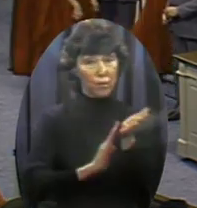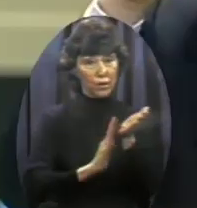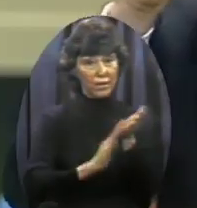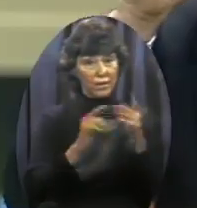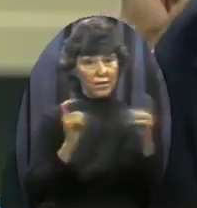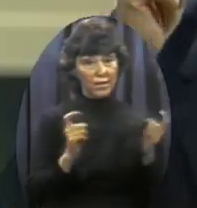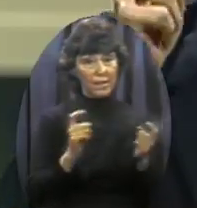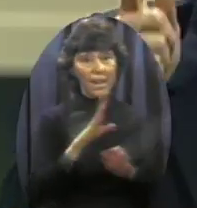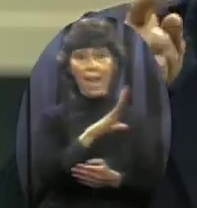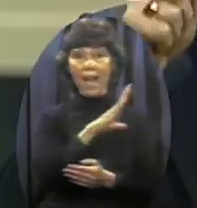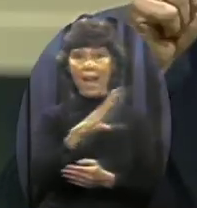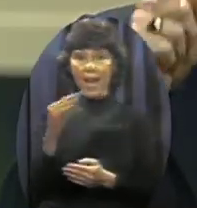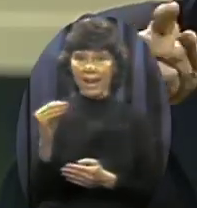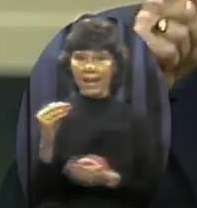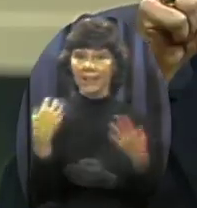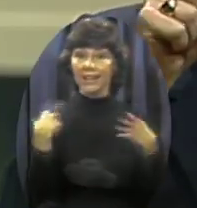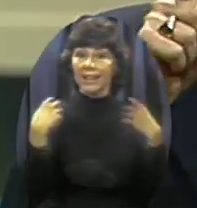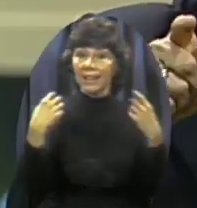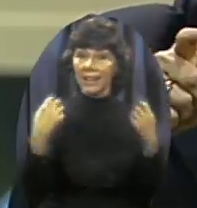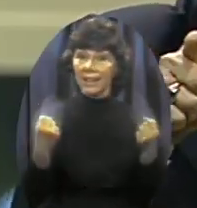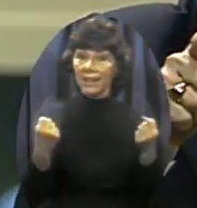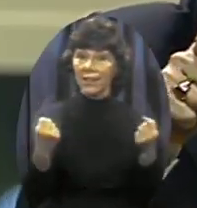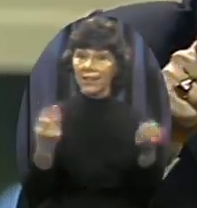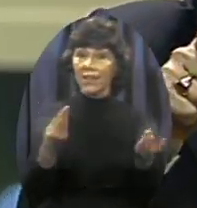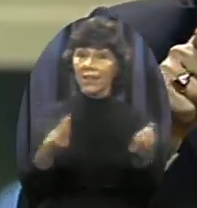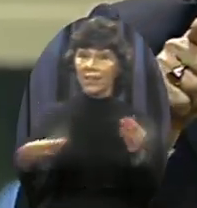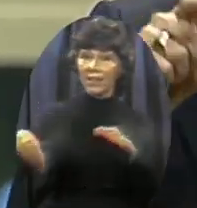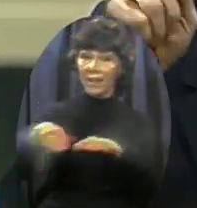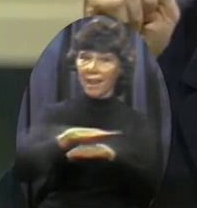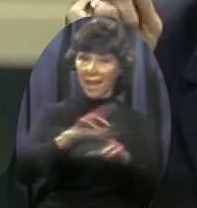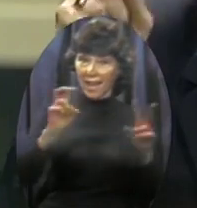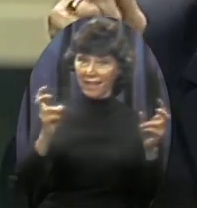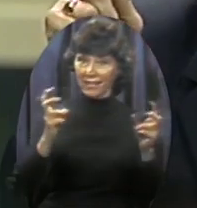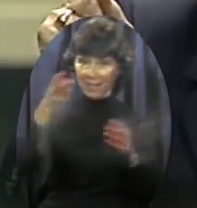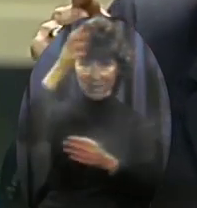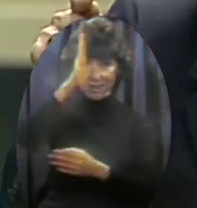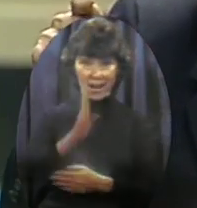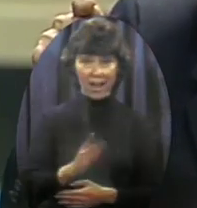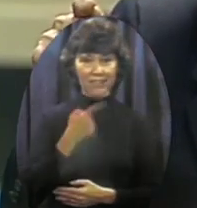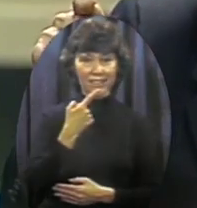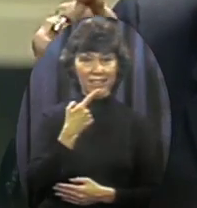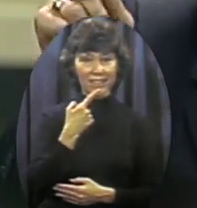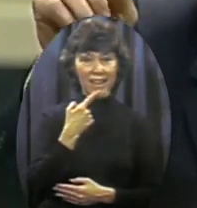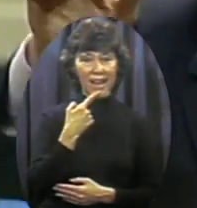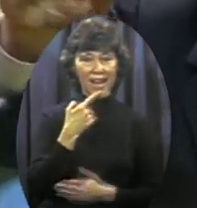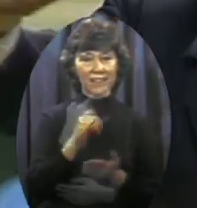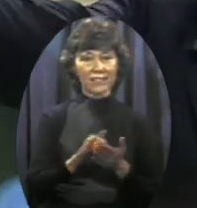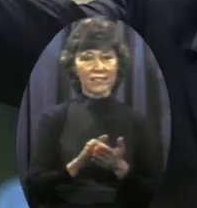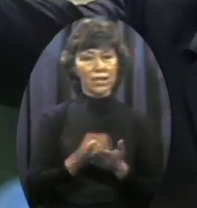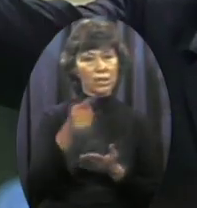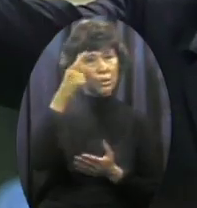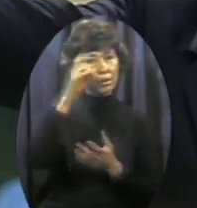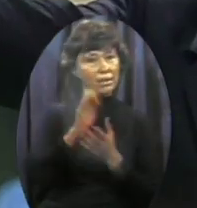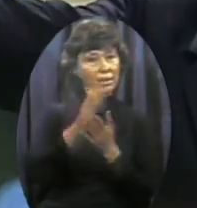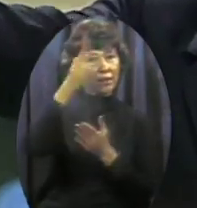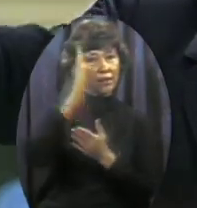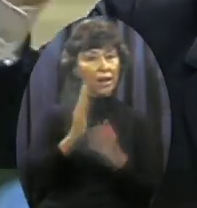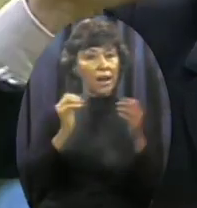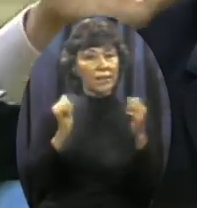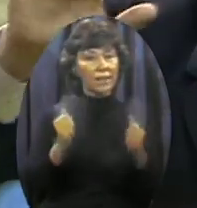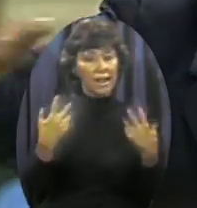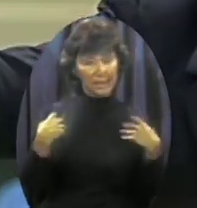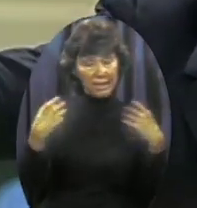And I will heal their land Do you believe God can heal America? In spite of the